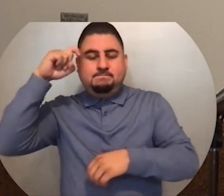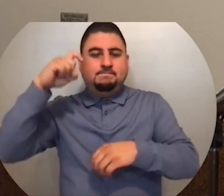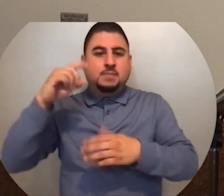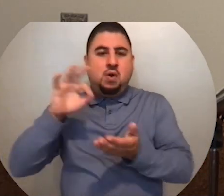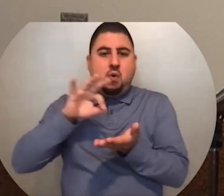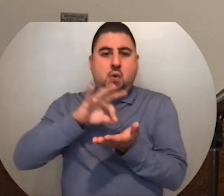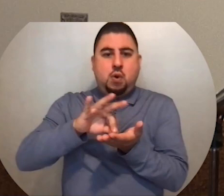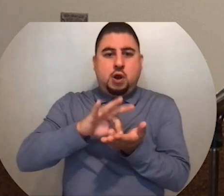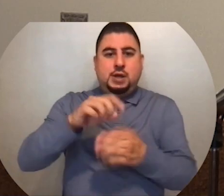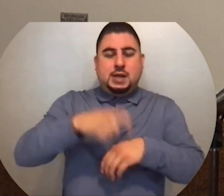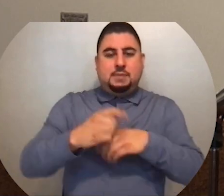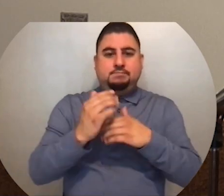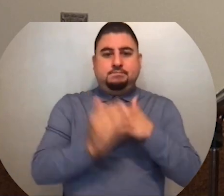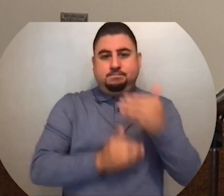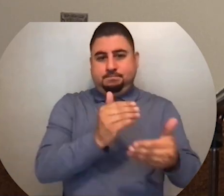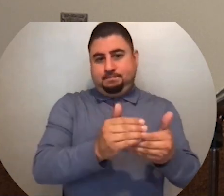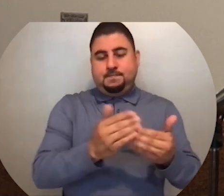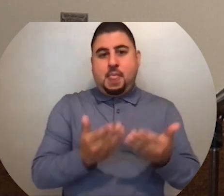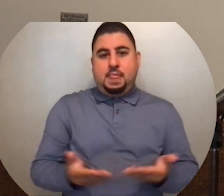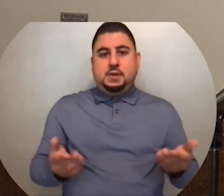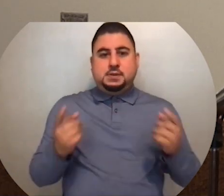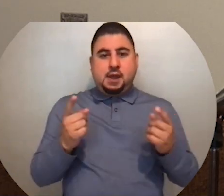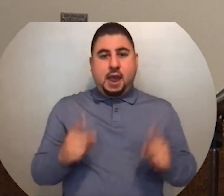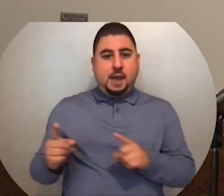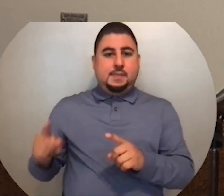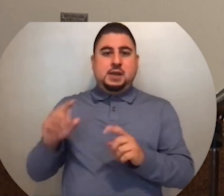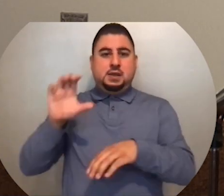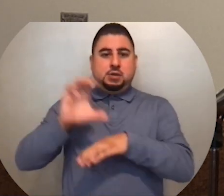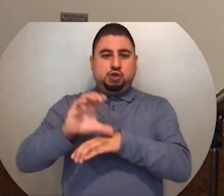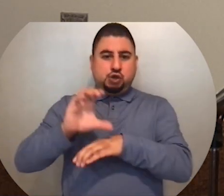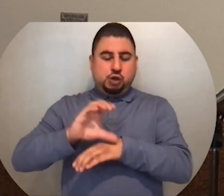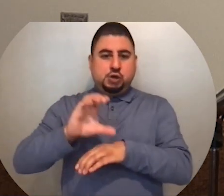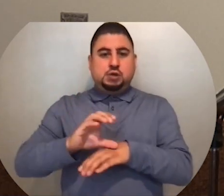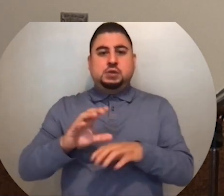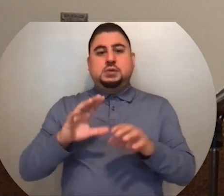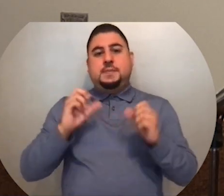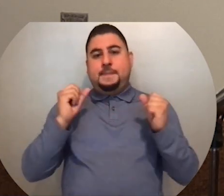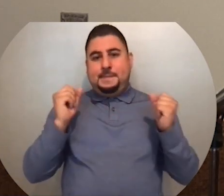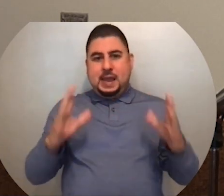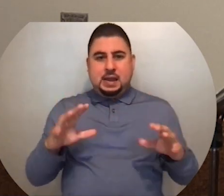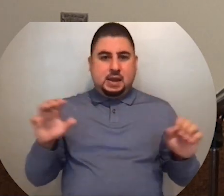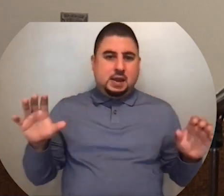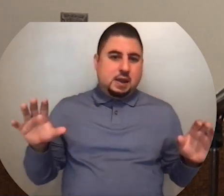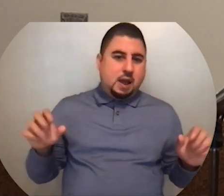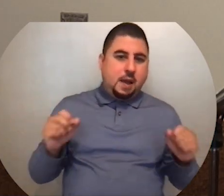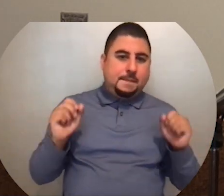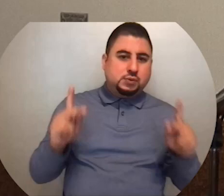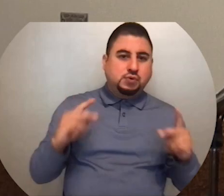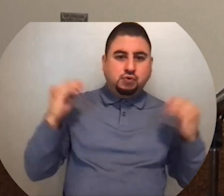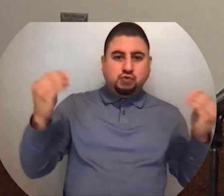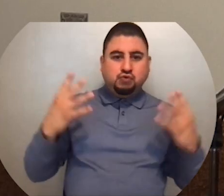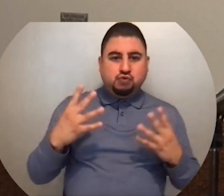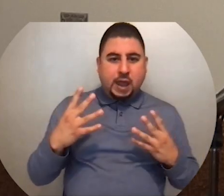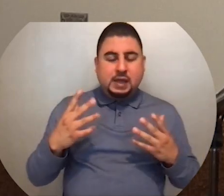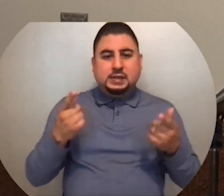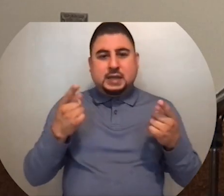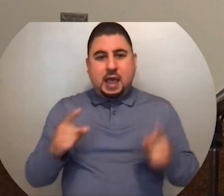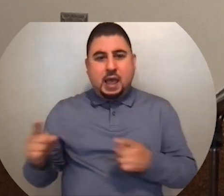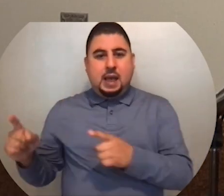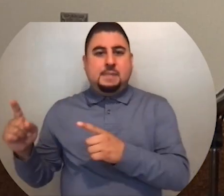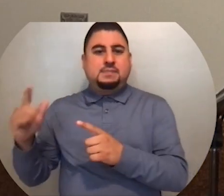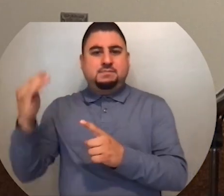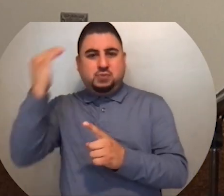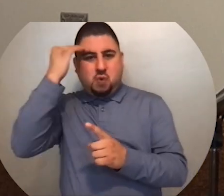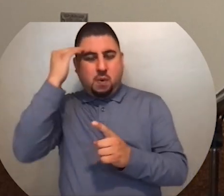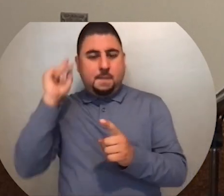Ordinary time is moving forward. Things are happening. Many opportunities of grace are being